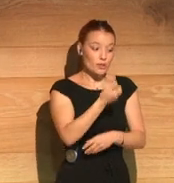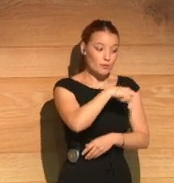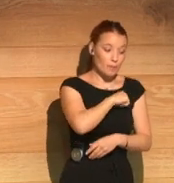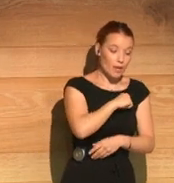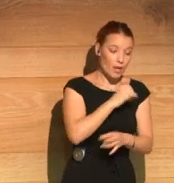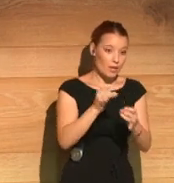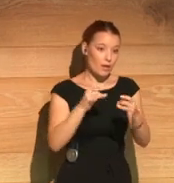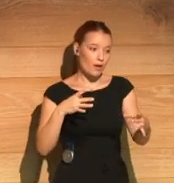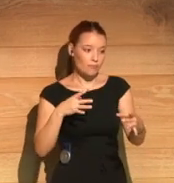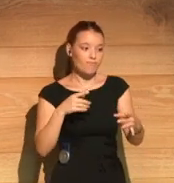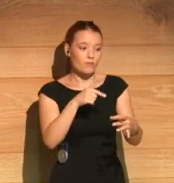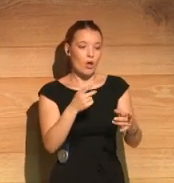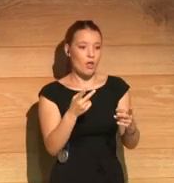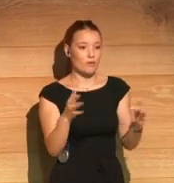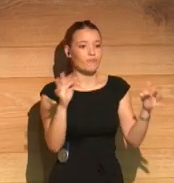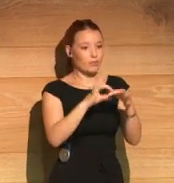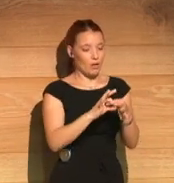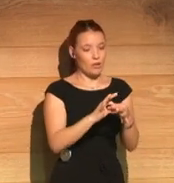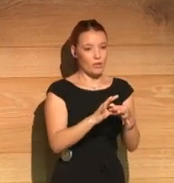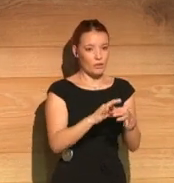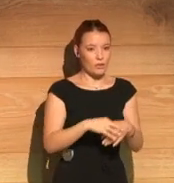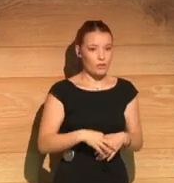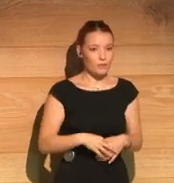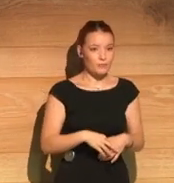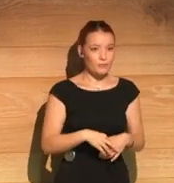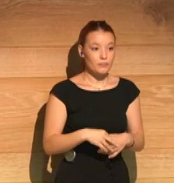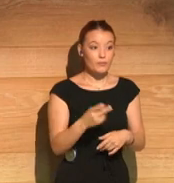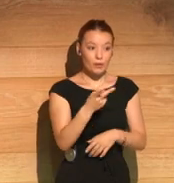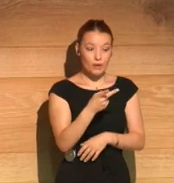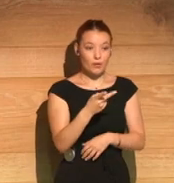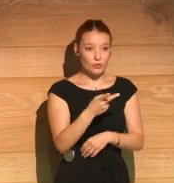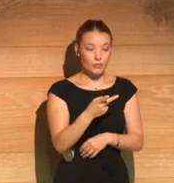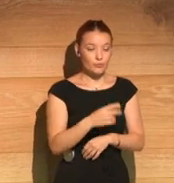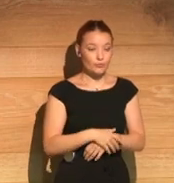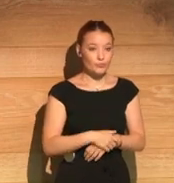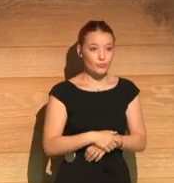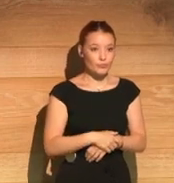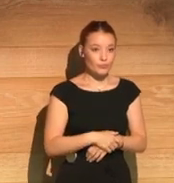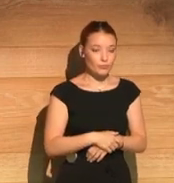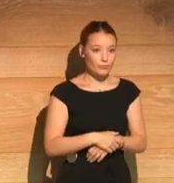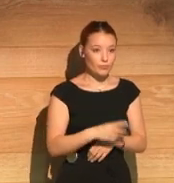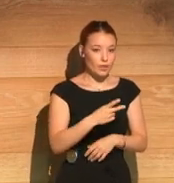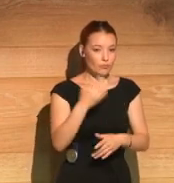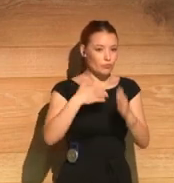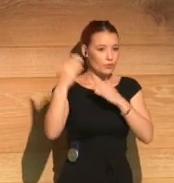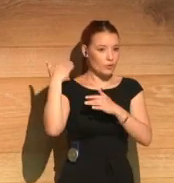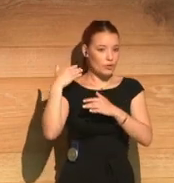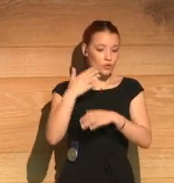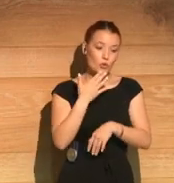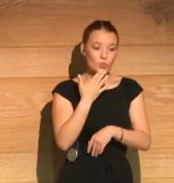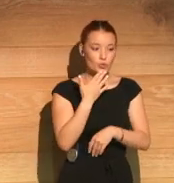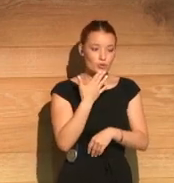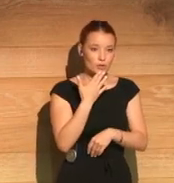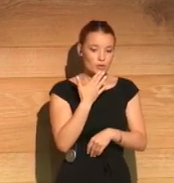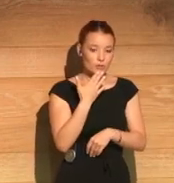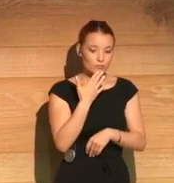And I think you also know that Spain is similar in that respect. Both countries were